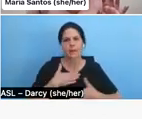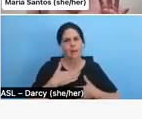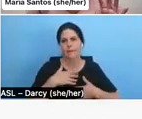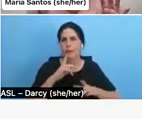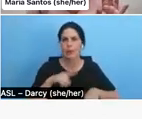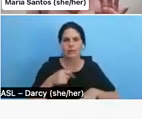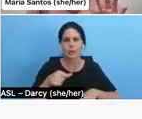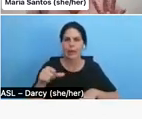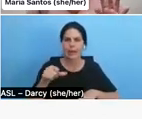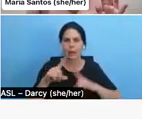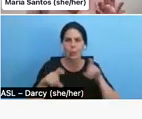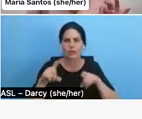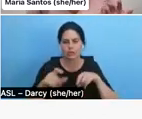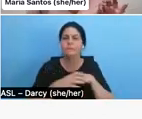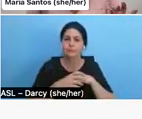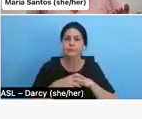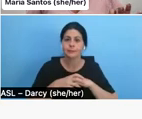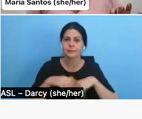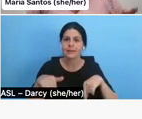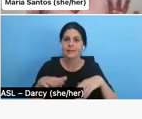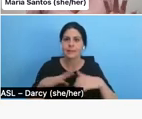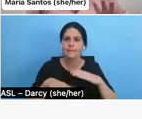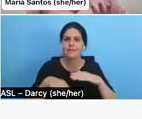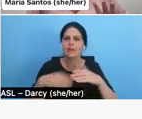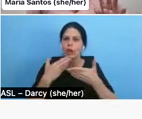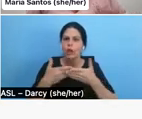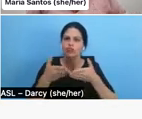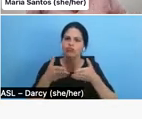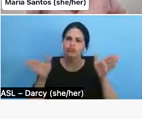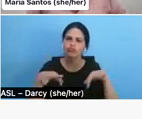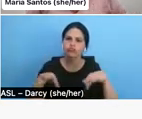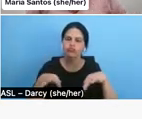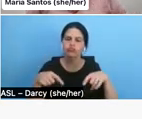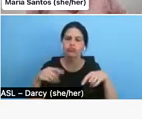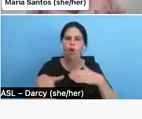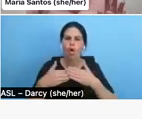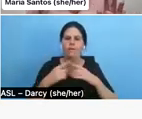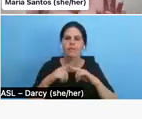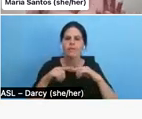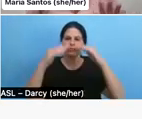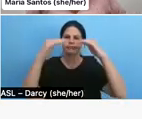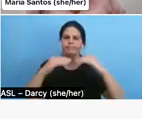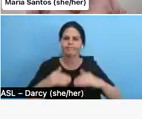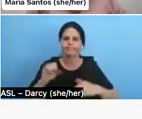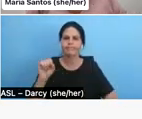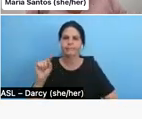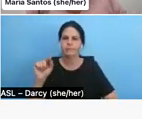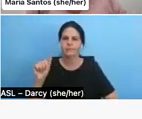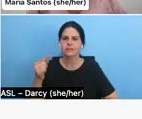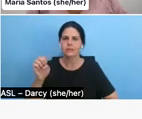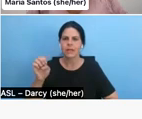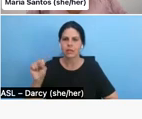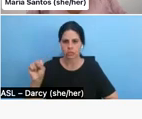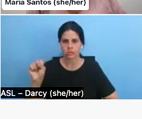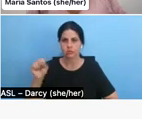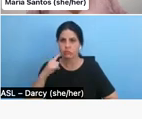this, this is basically a good overview of, um, the stages of production. So now I'm going to hand it off to